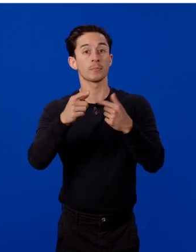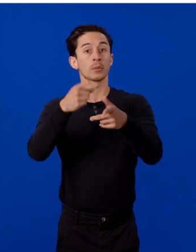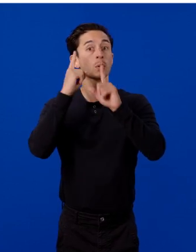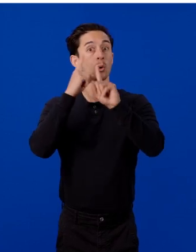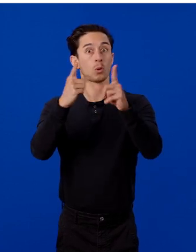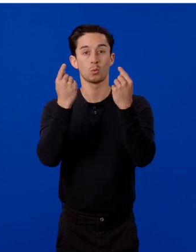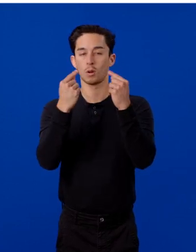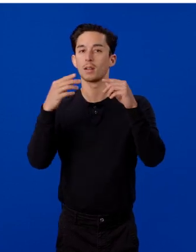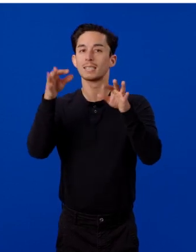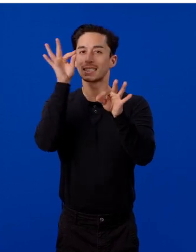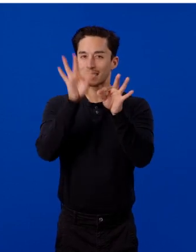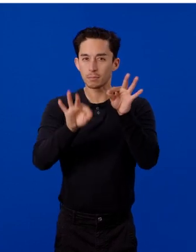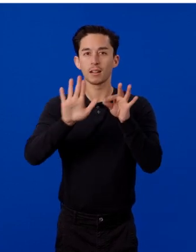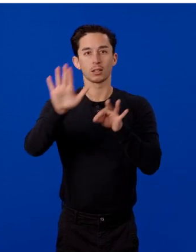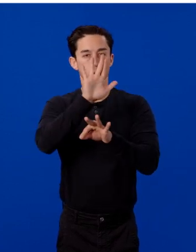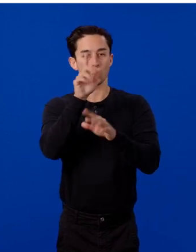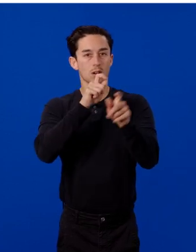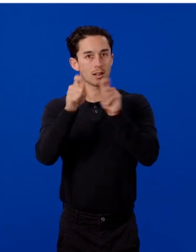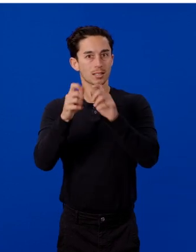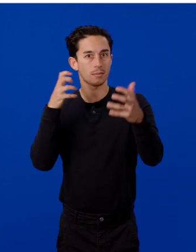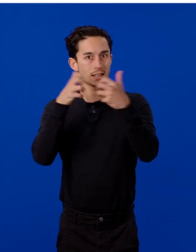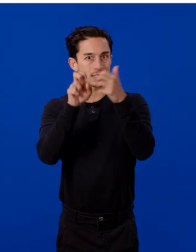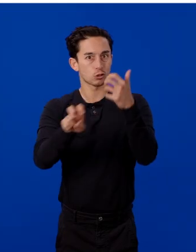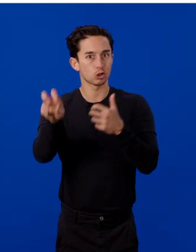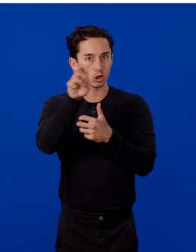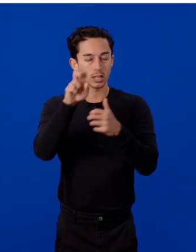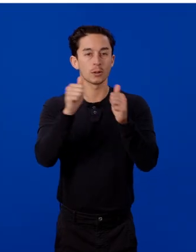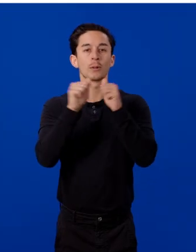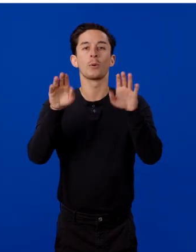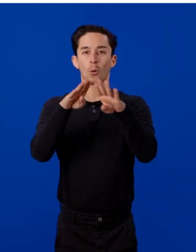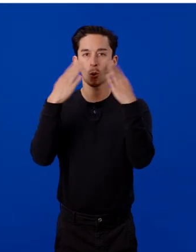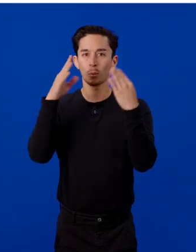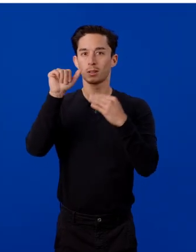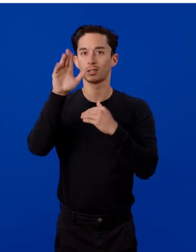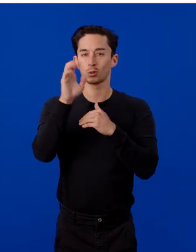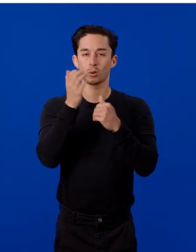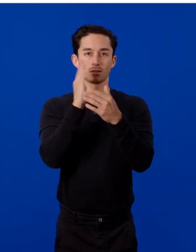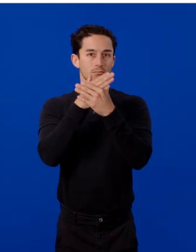simplify your customization journey with an open source package.